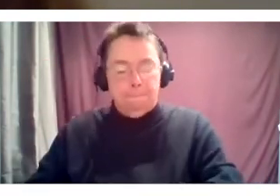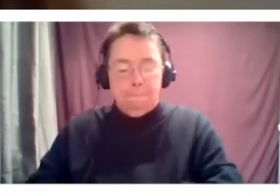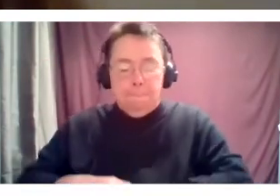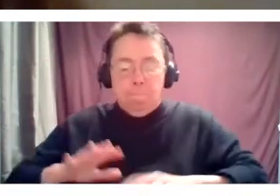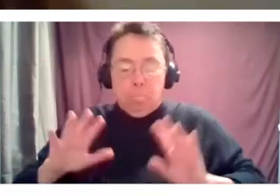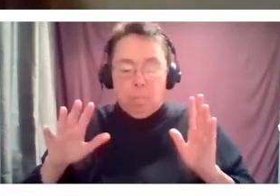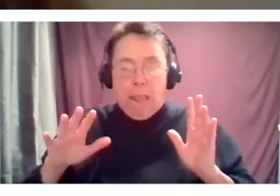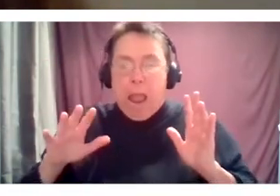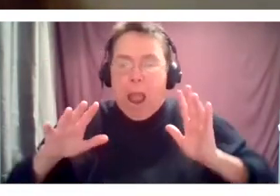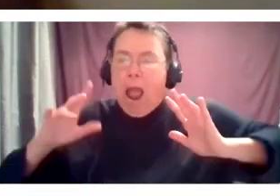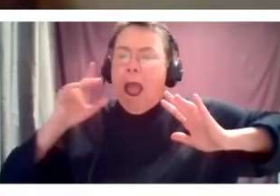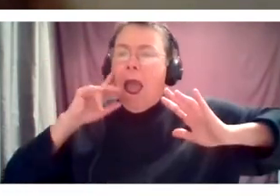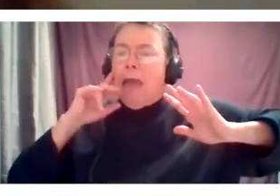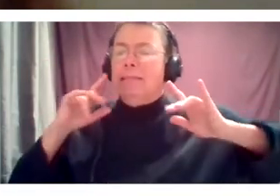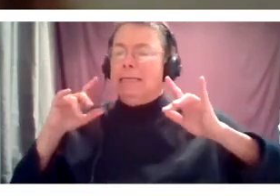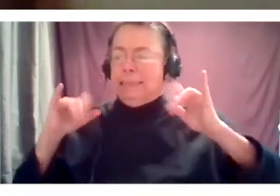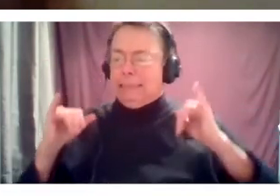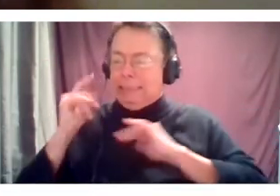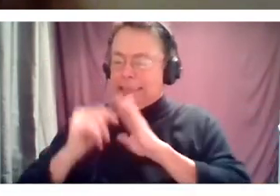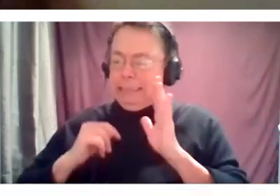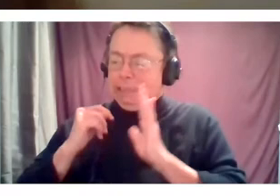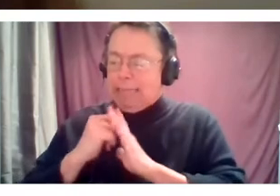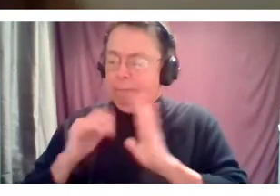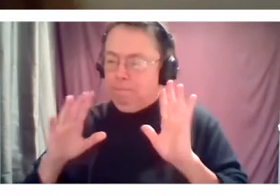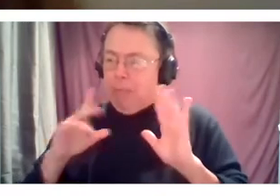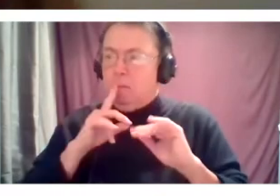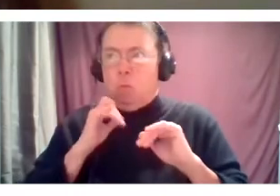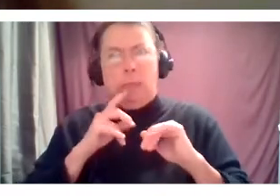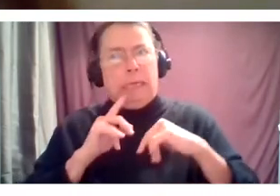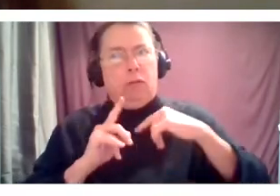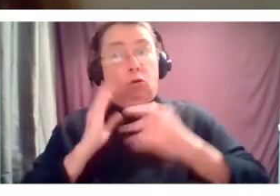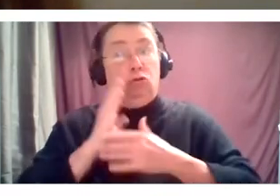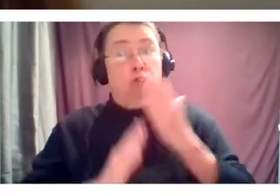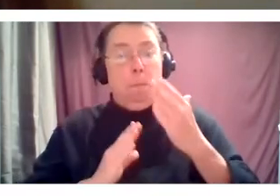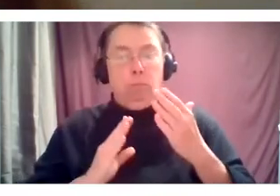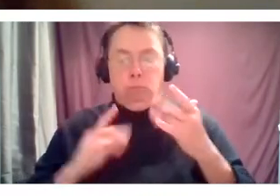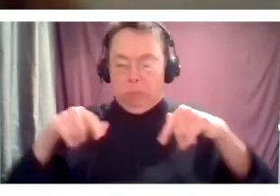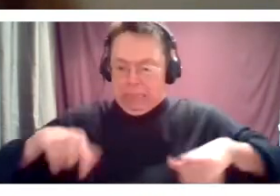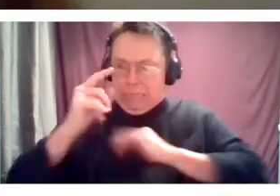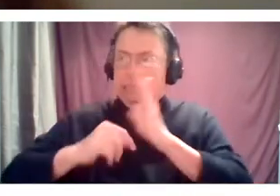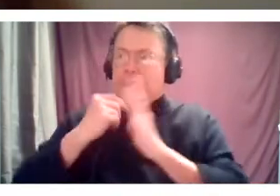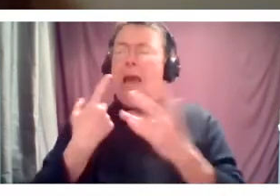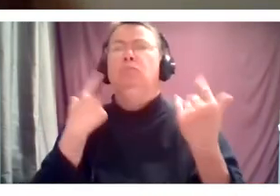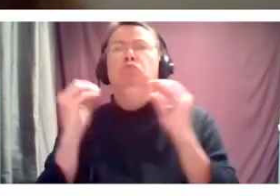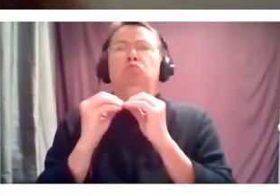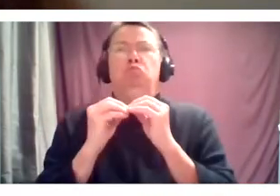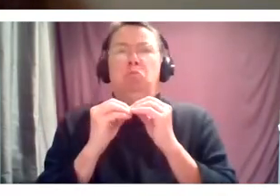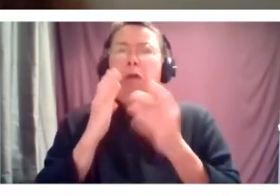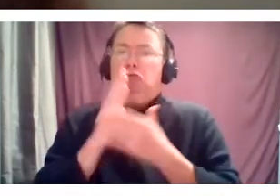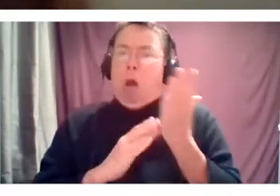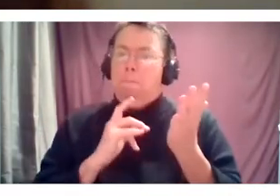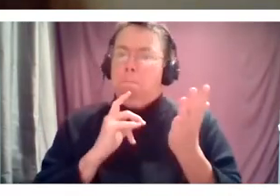there have been silver linings this time for all of us as we're able to look inward and